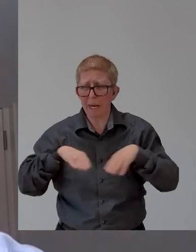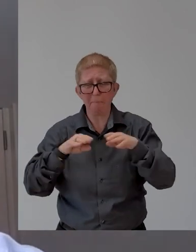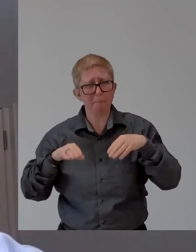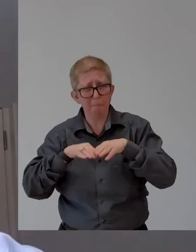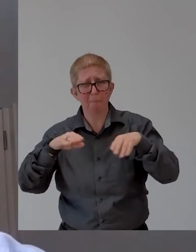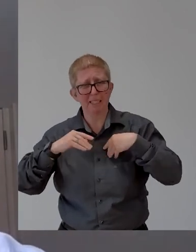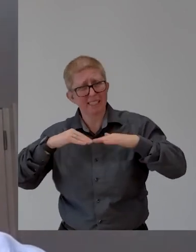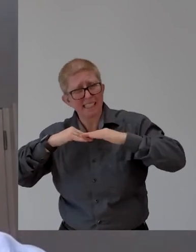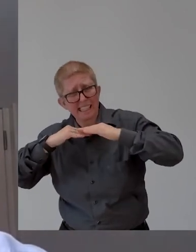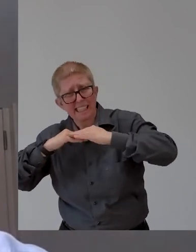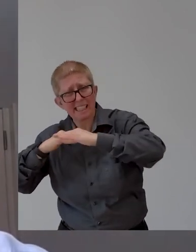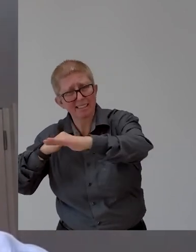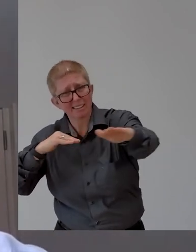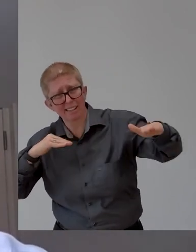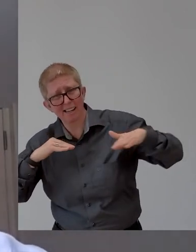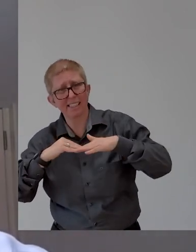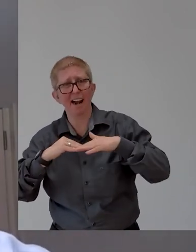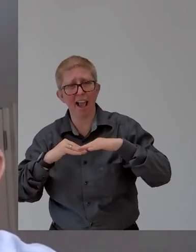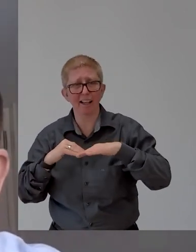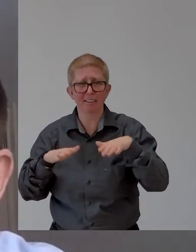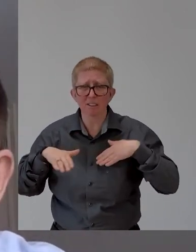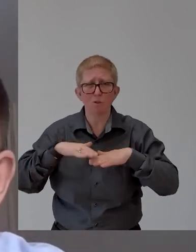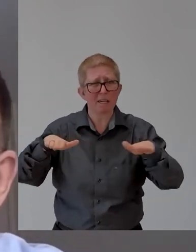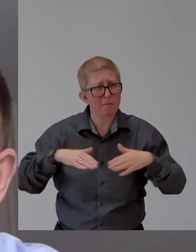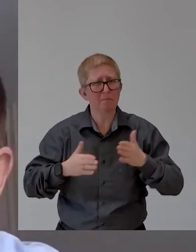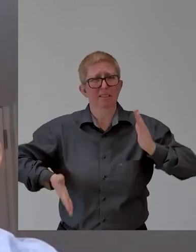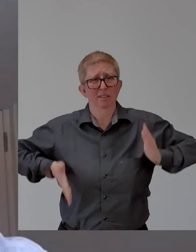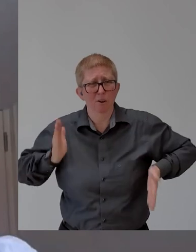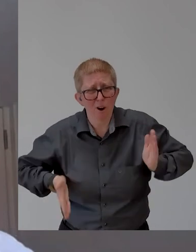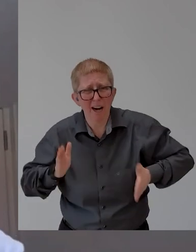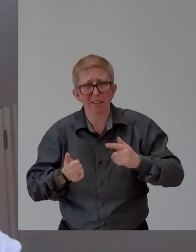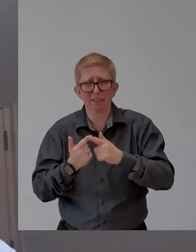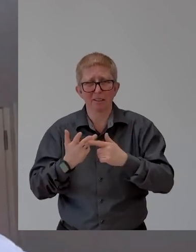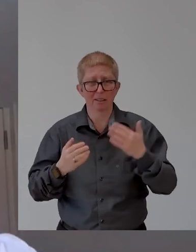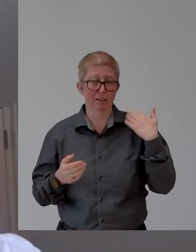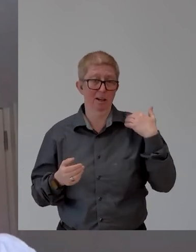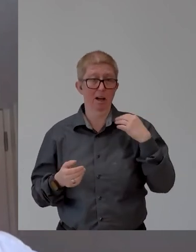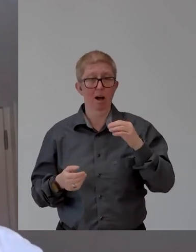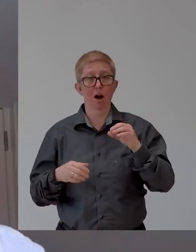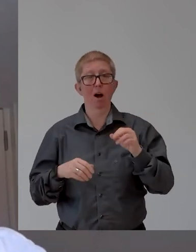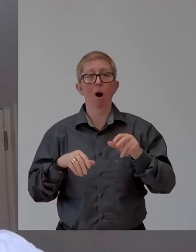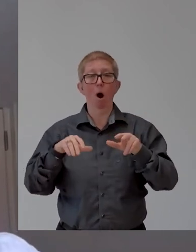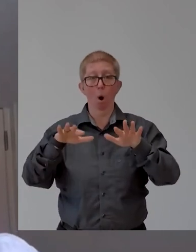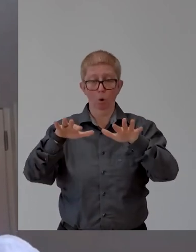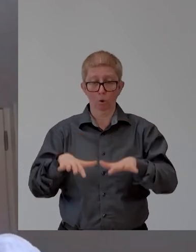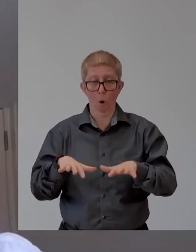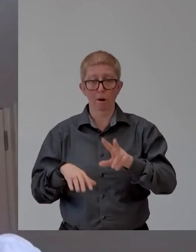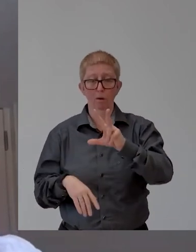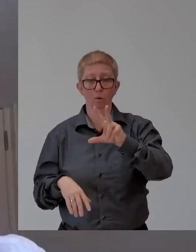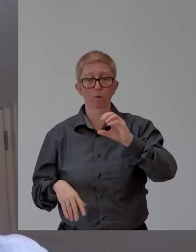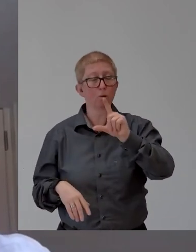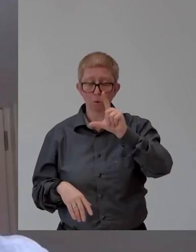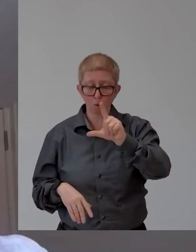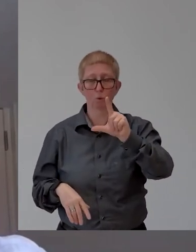and run a bit as well, you know. And so in October of 2018, um, I participated in a,